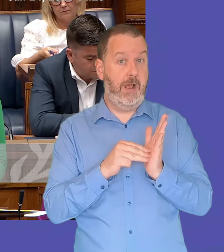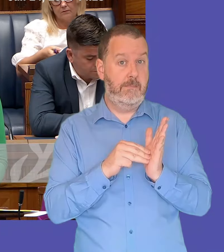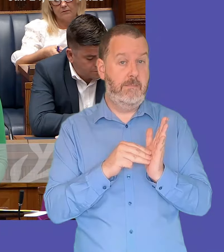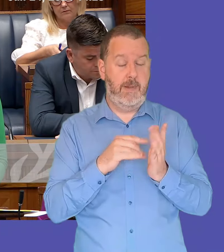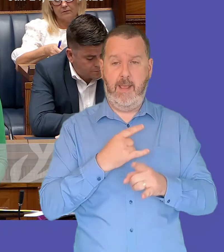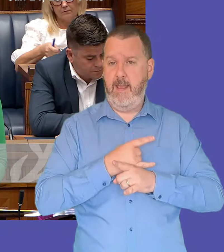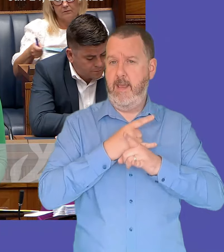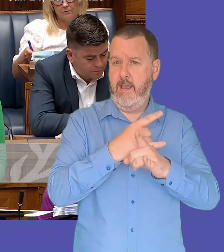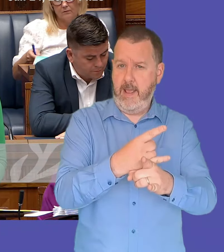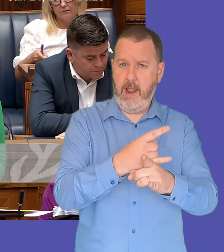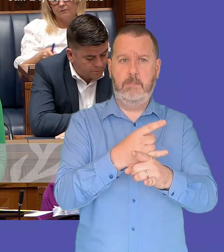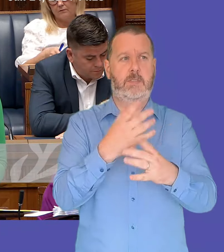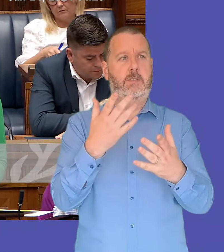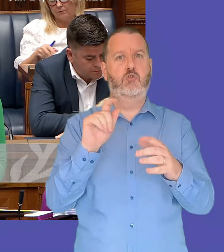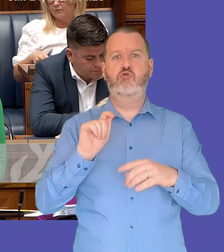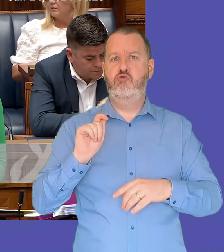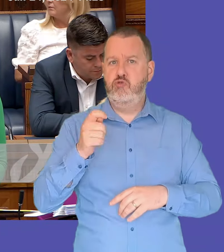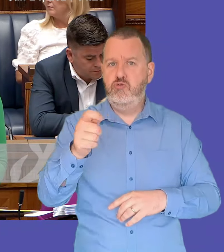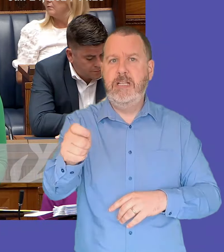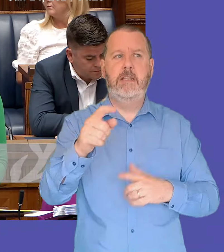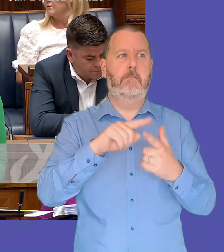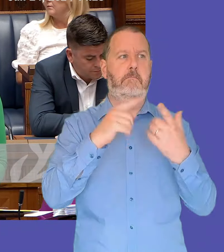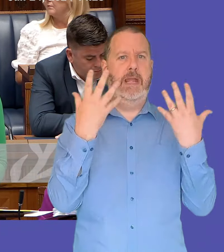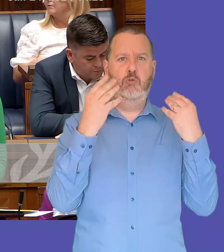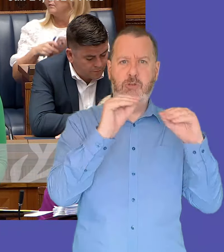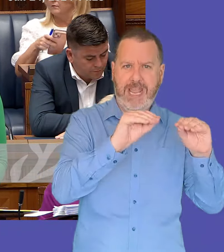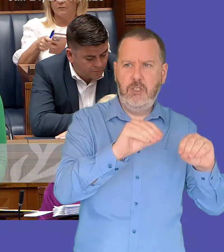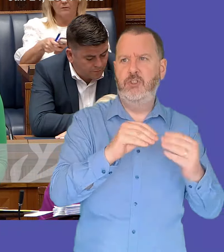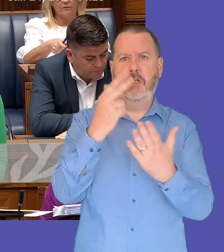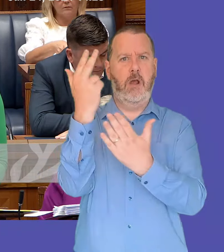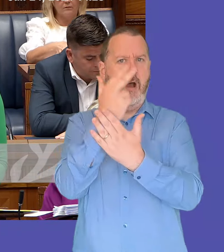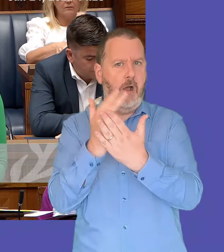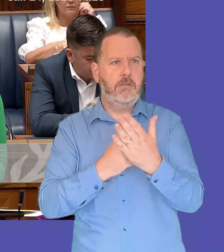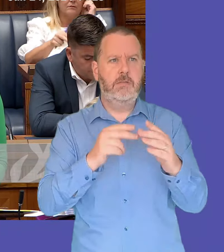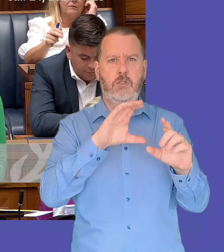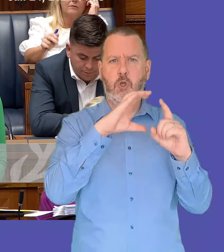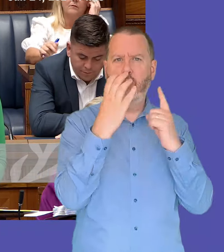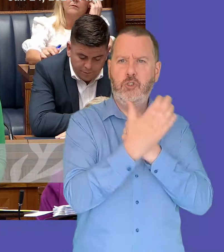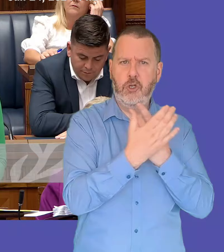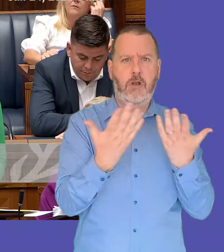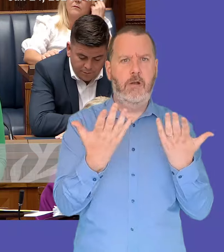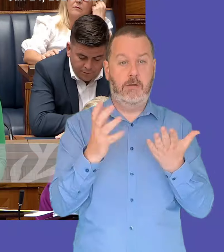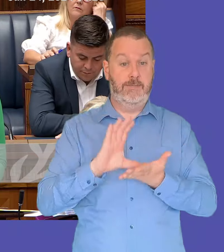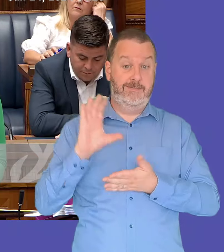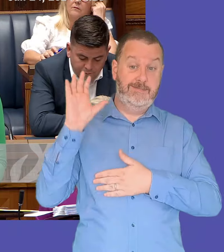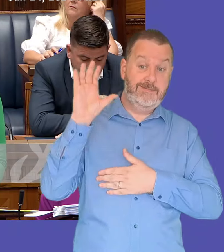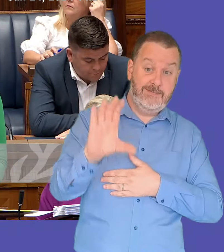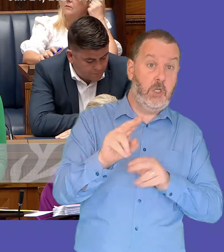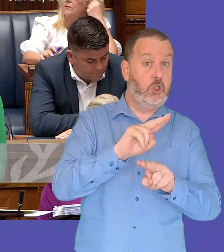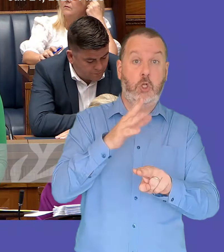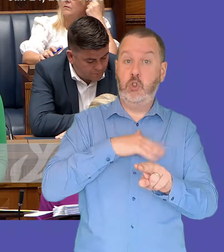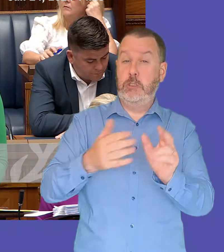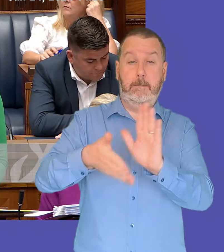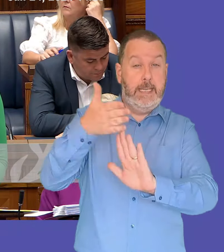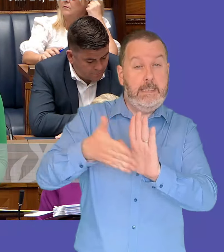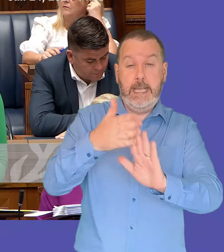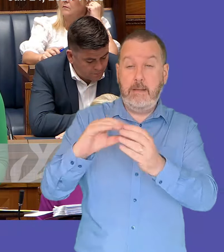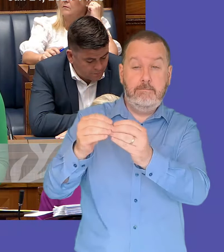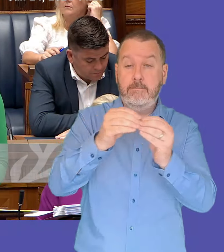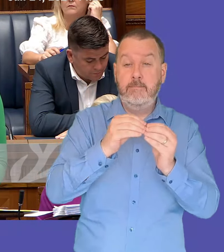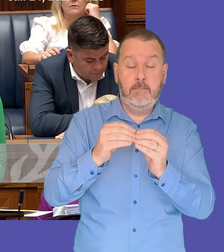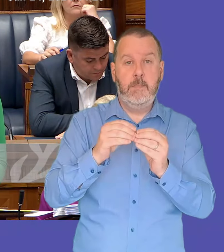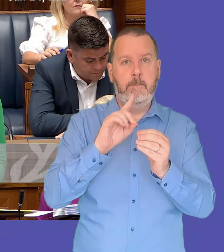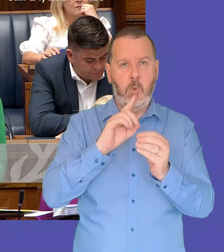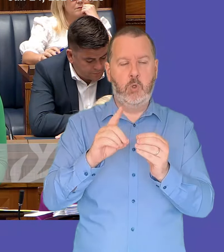tourism and heritage projects education arts and culture by investing not only in capital projects but in the capacity